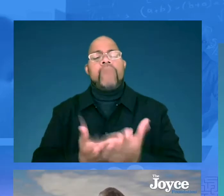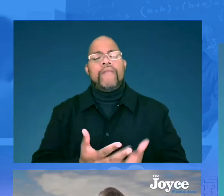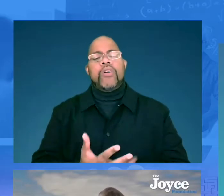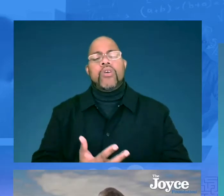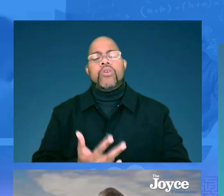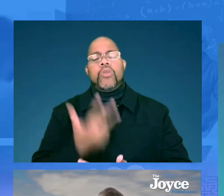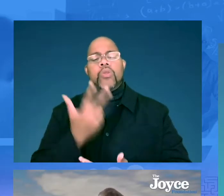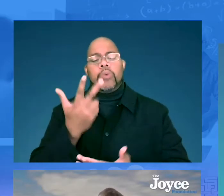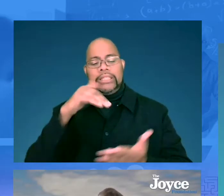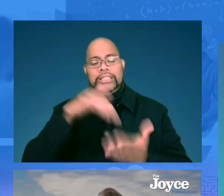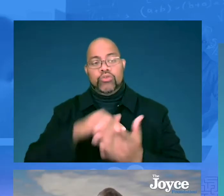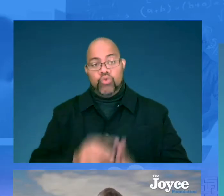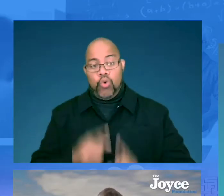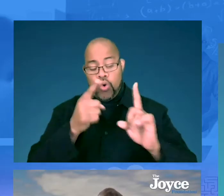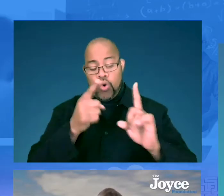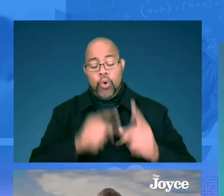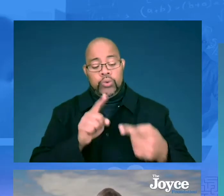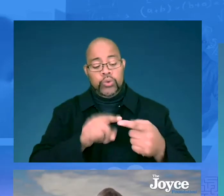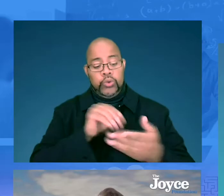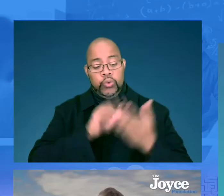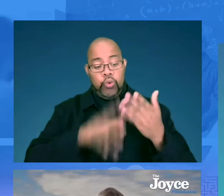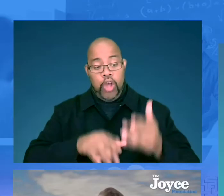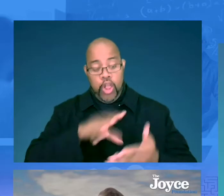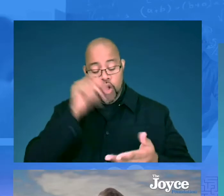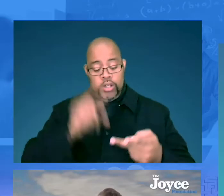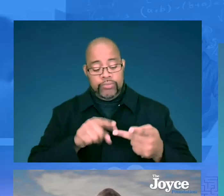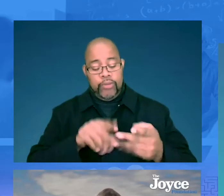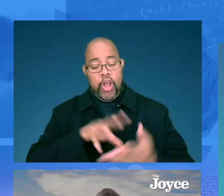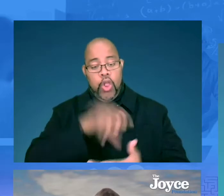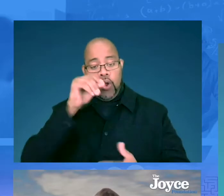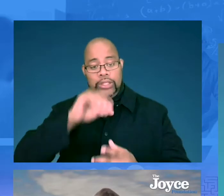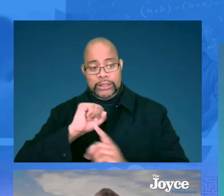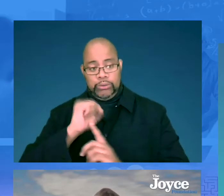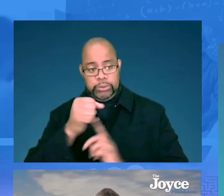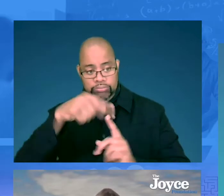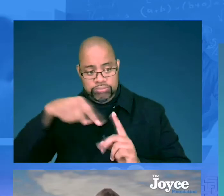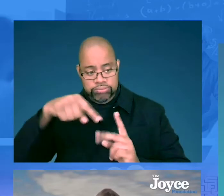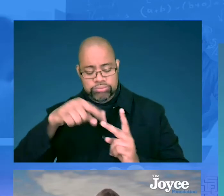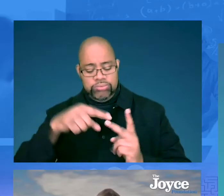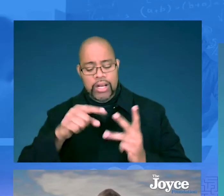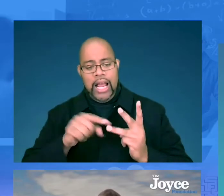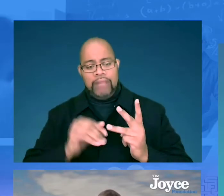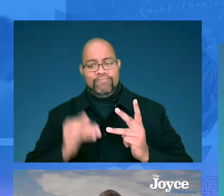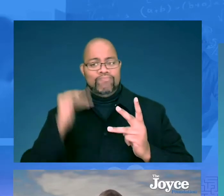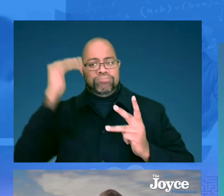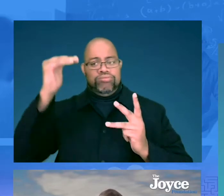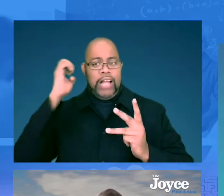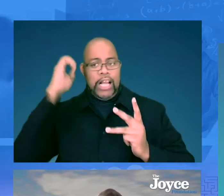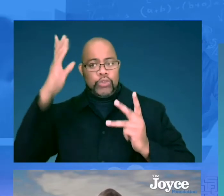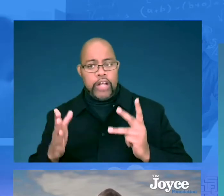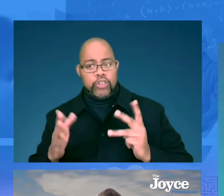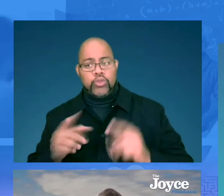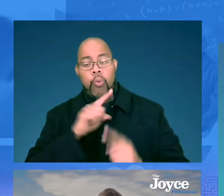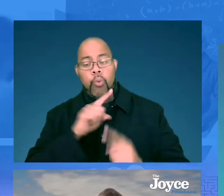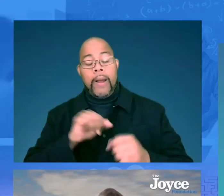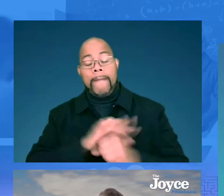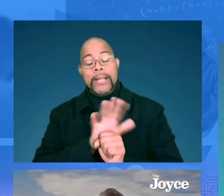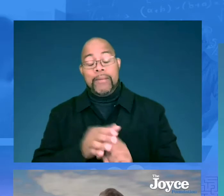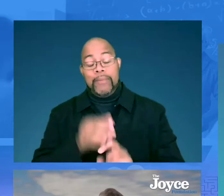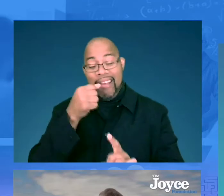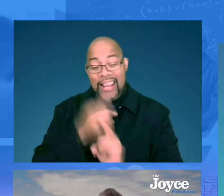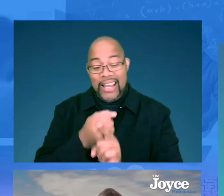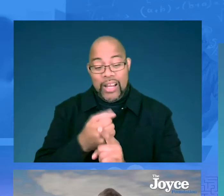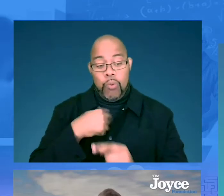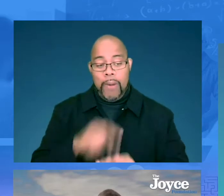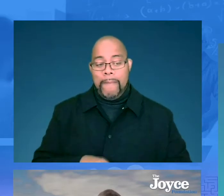state. We landed on three central goals, student learning, learning conditions, and elevating educators. So